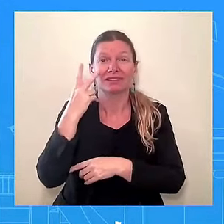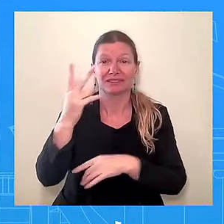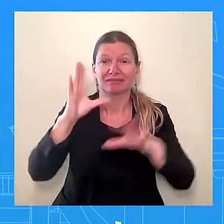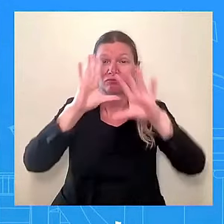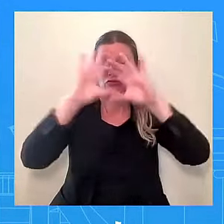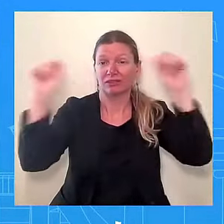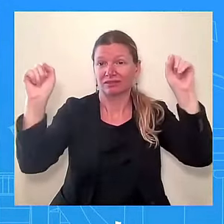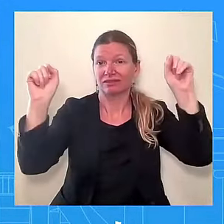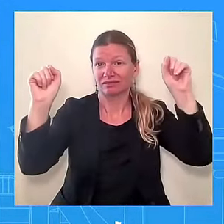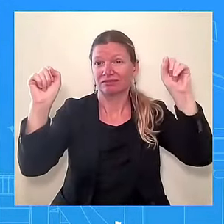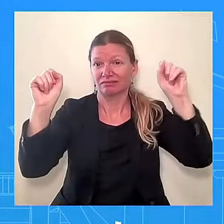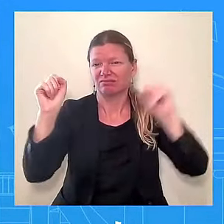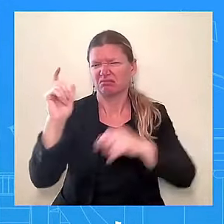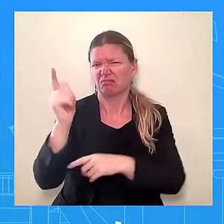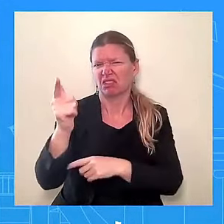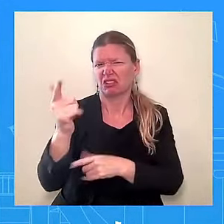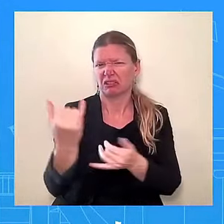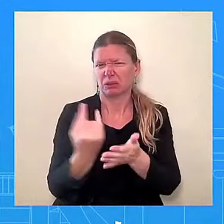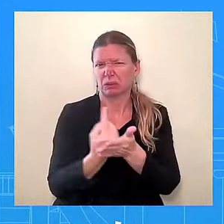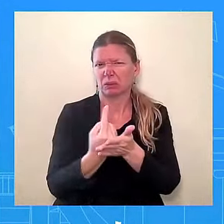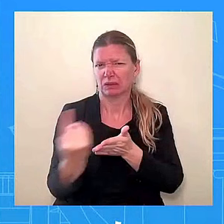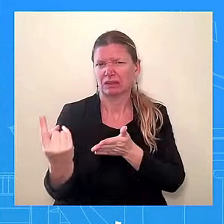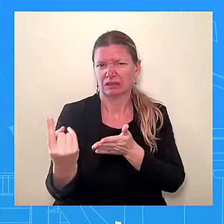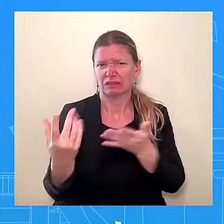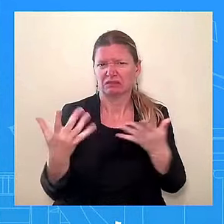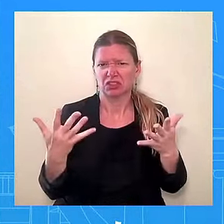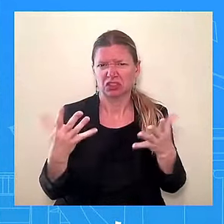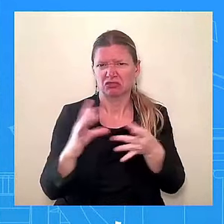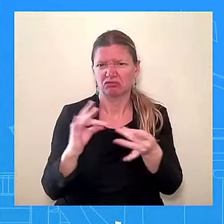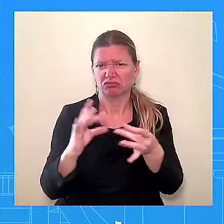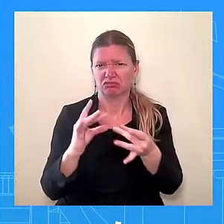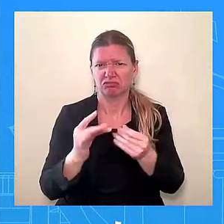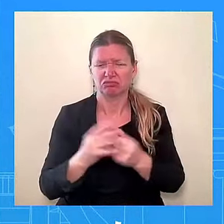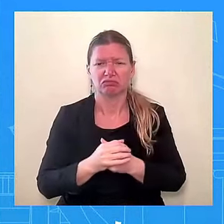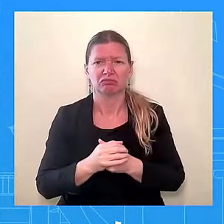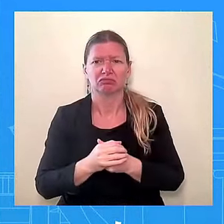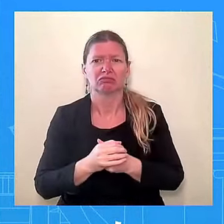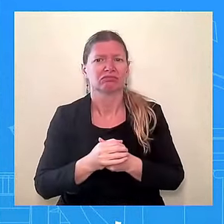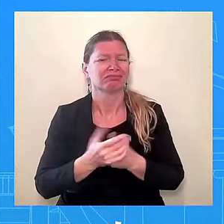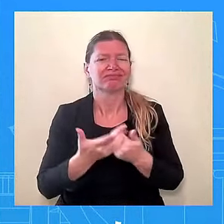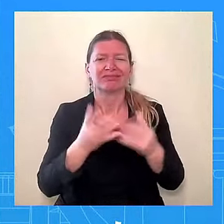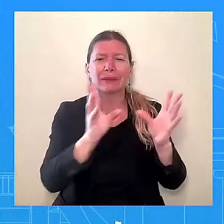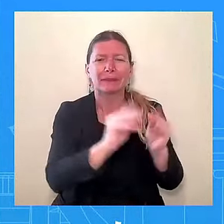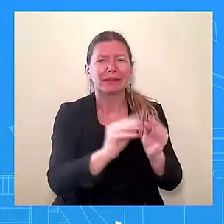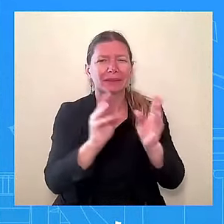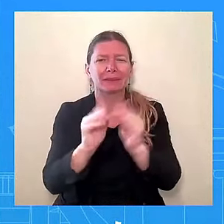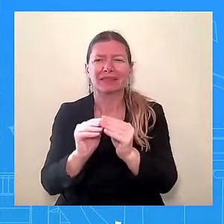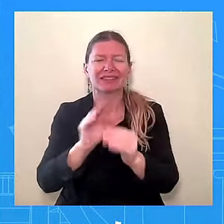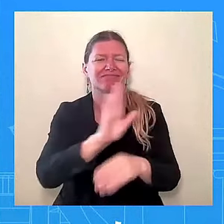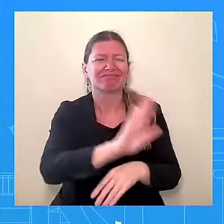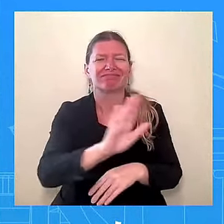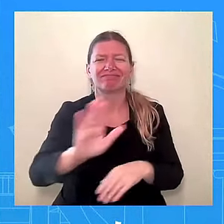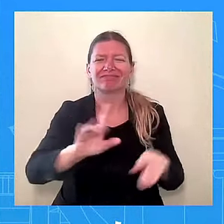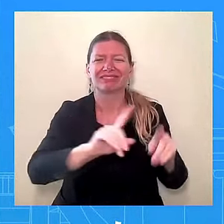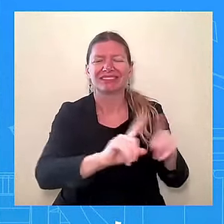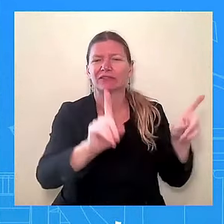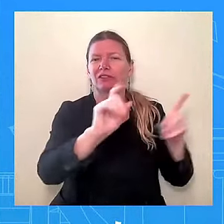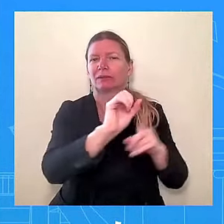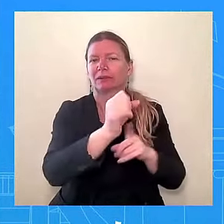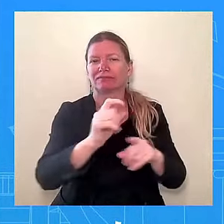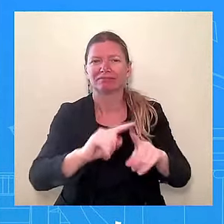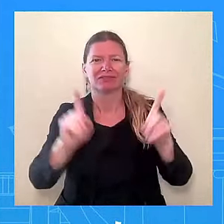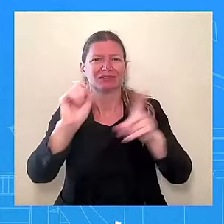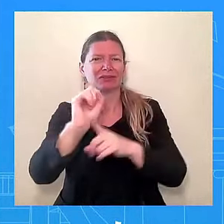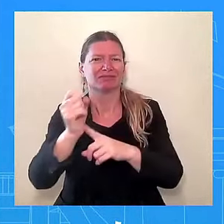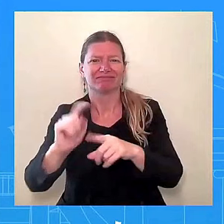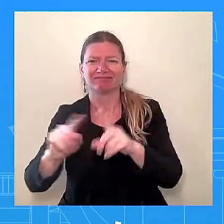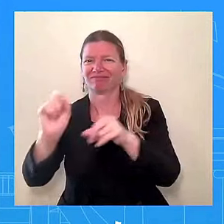and, look, it's a case-by-case basis, and that's kind of how we've always moved forward with when we think